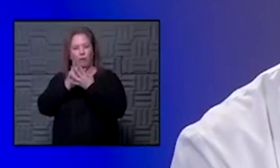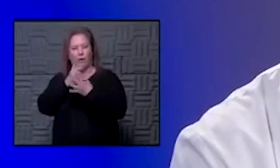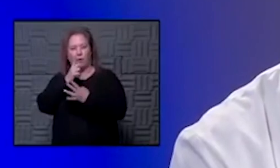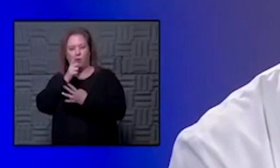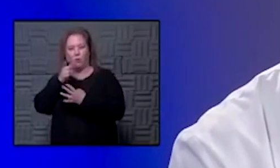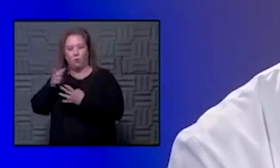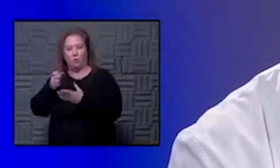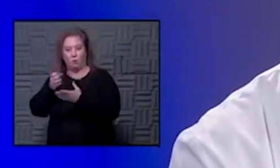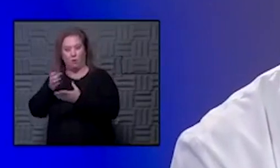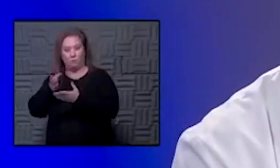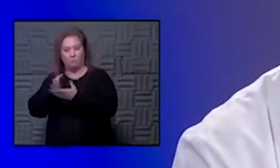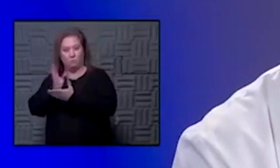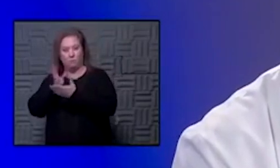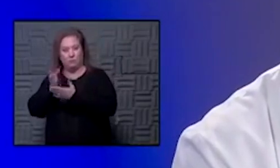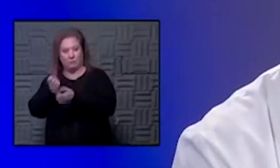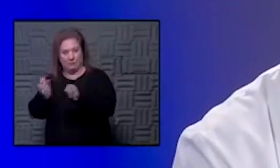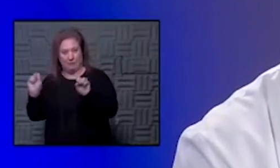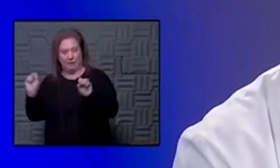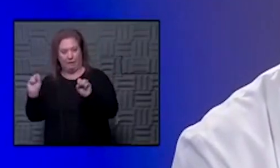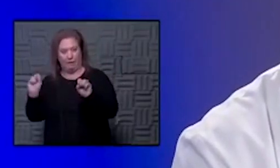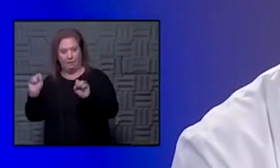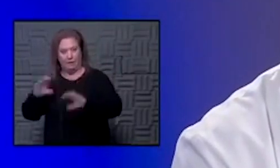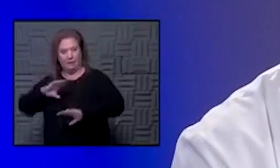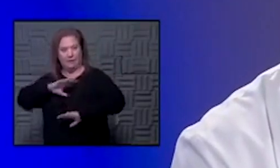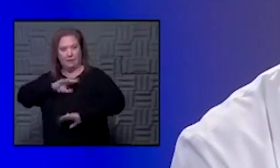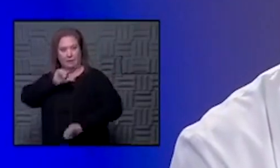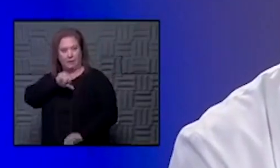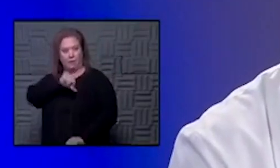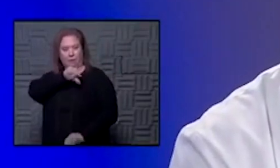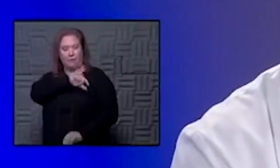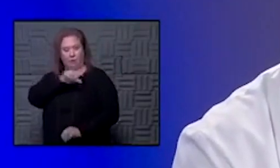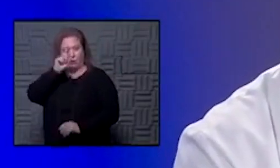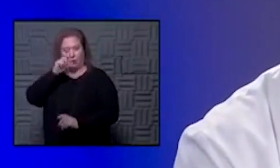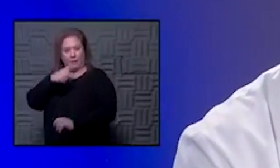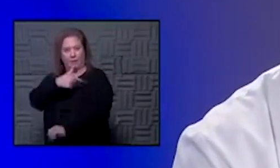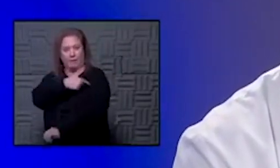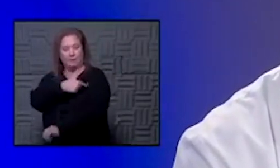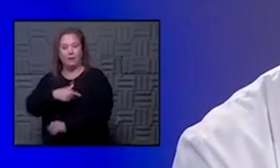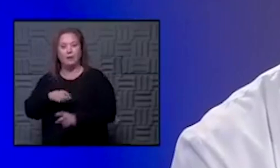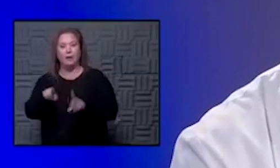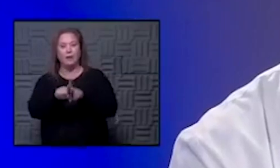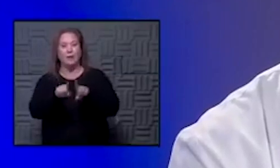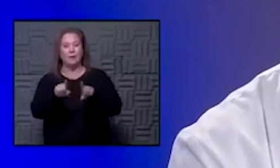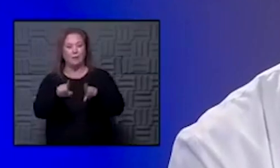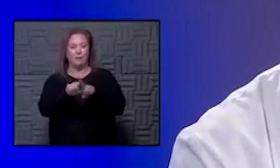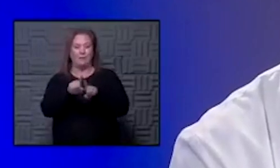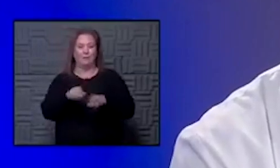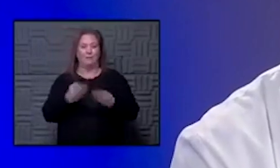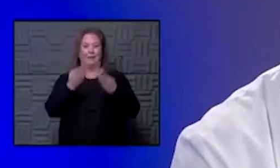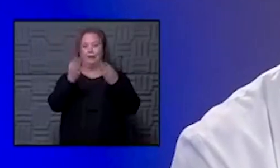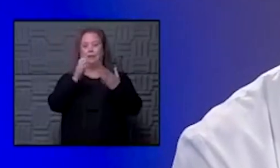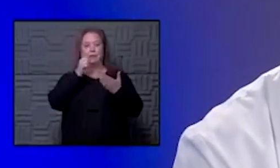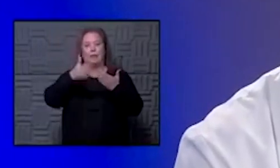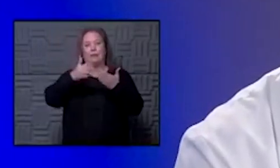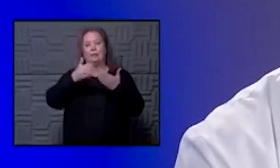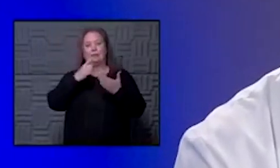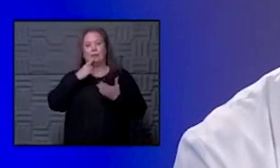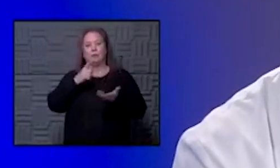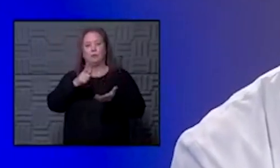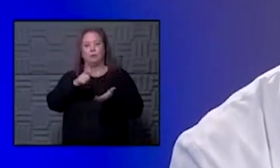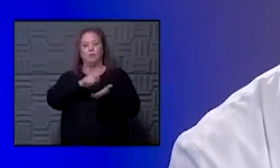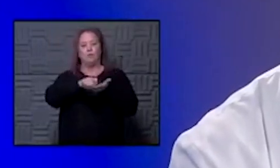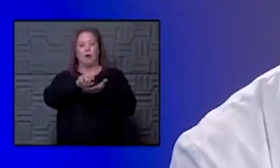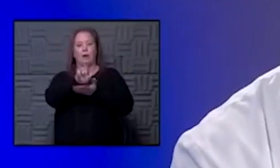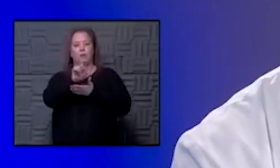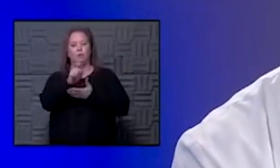is okay to get it who is meets criteria for that and then of course getting it itself it's not just as easy as say writing a